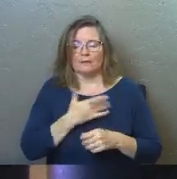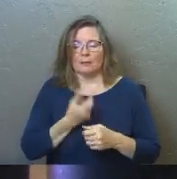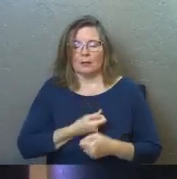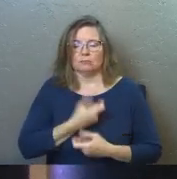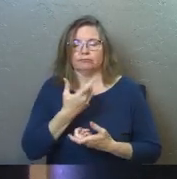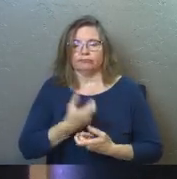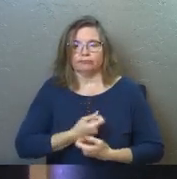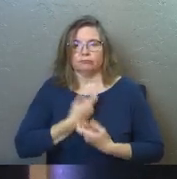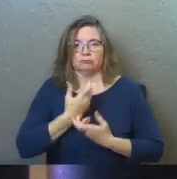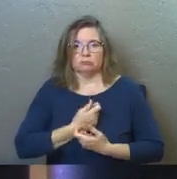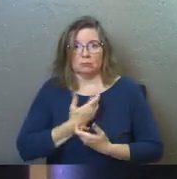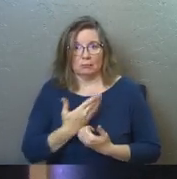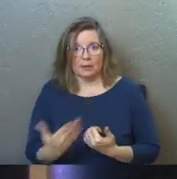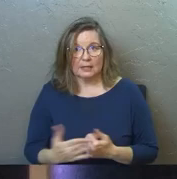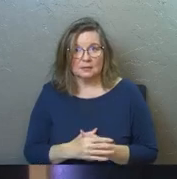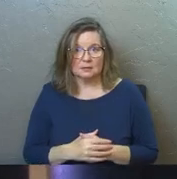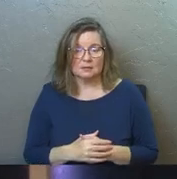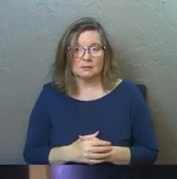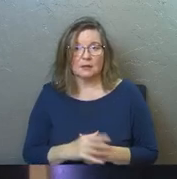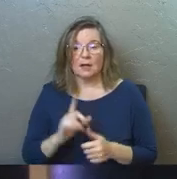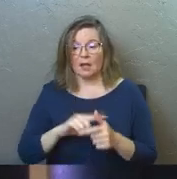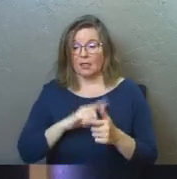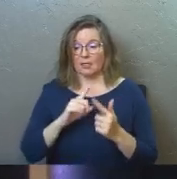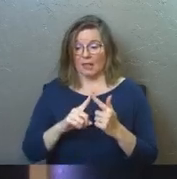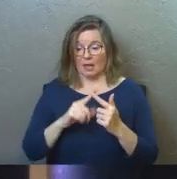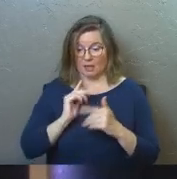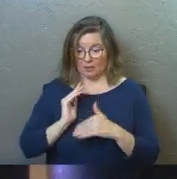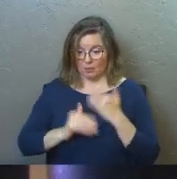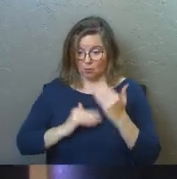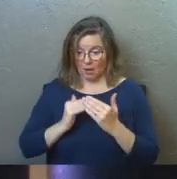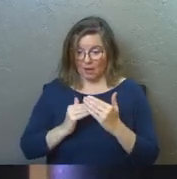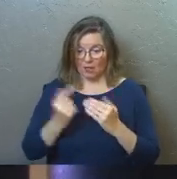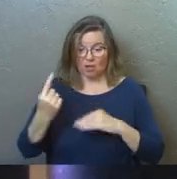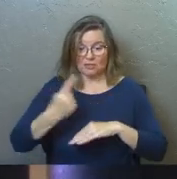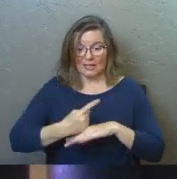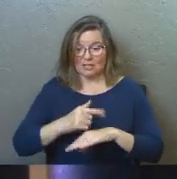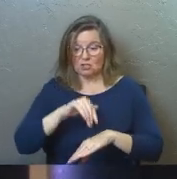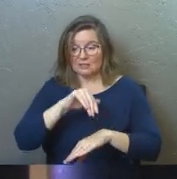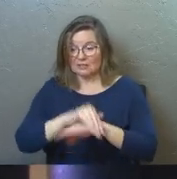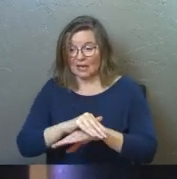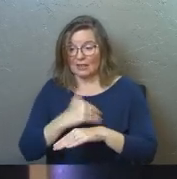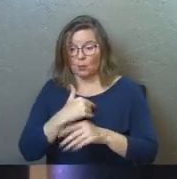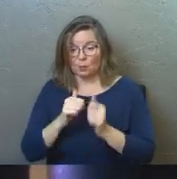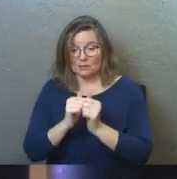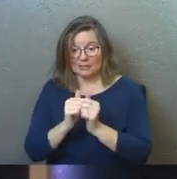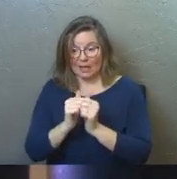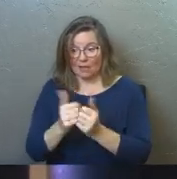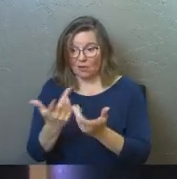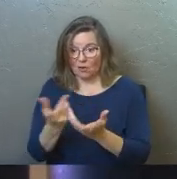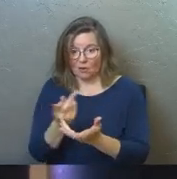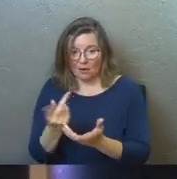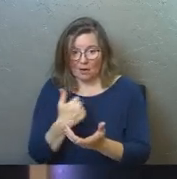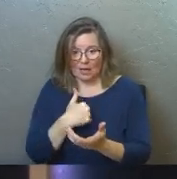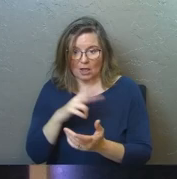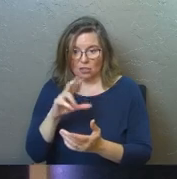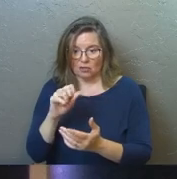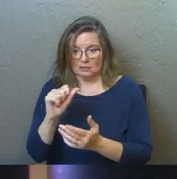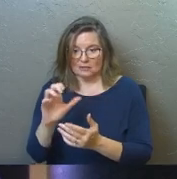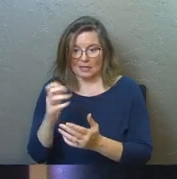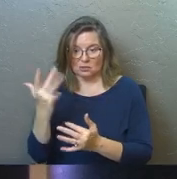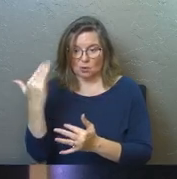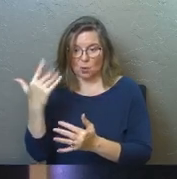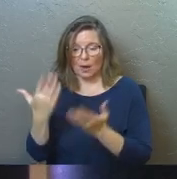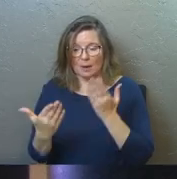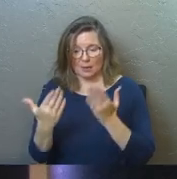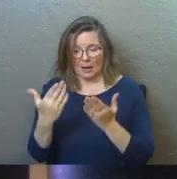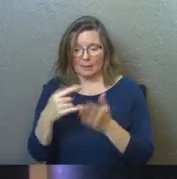find myself telling her things. And then in the process, there's days, there's nights that we're together and I'm like, 30 seconds